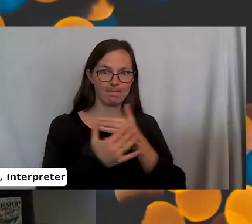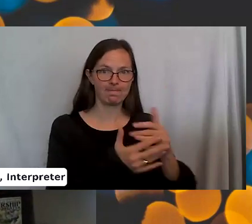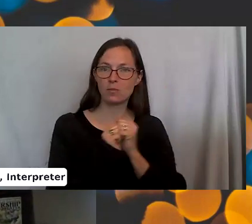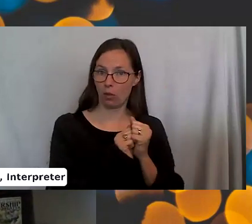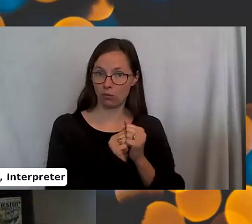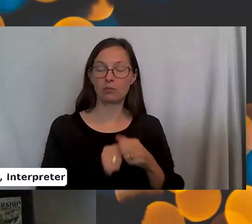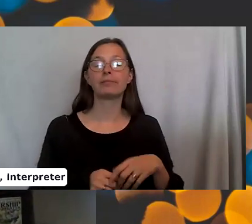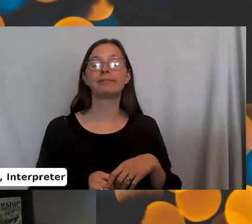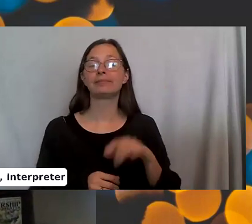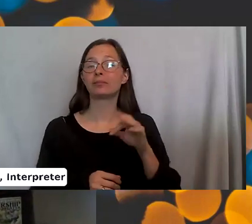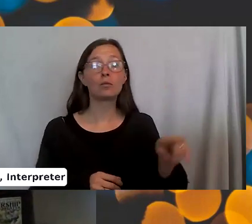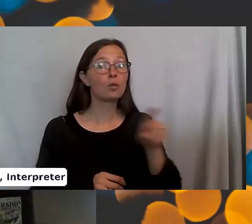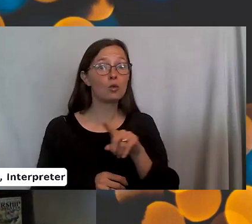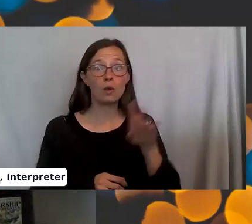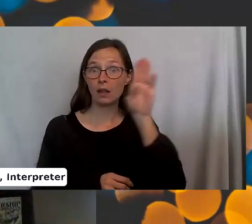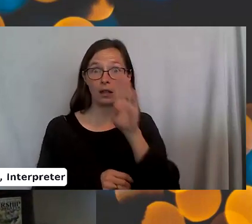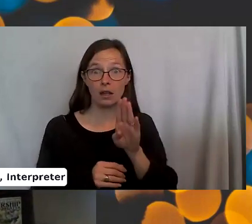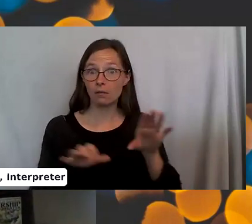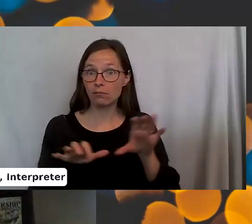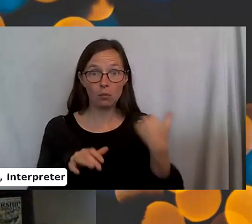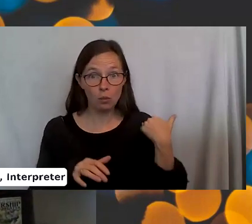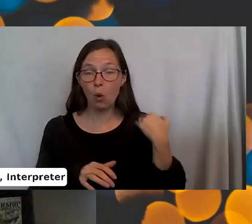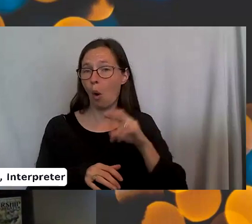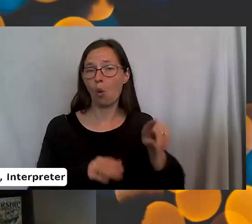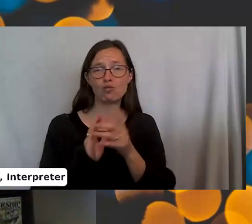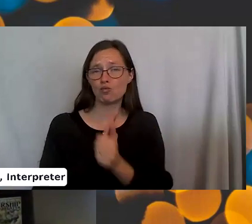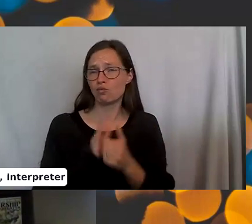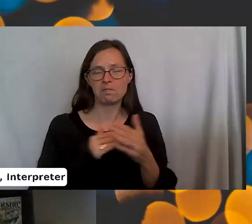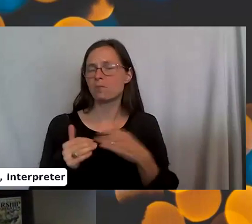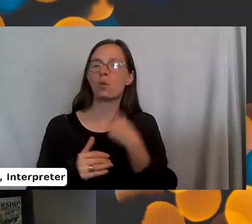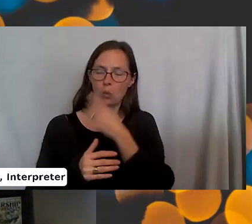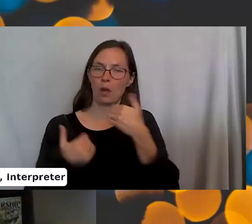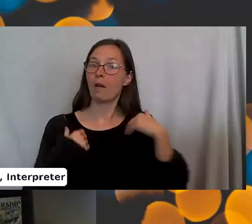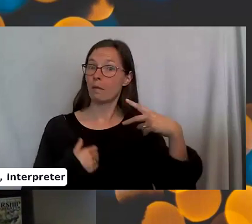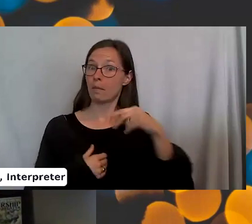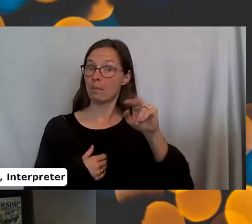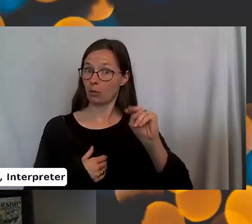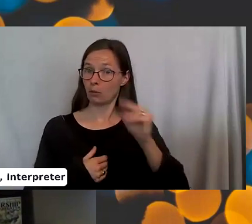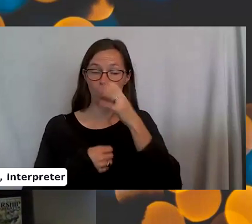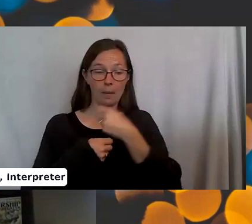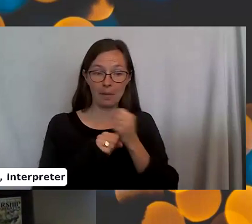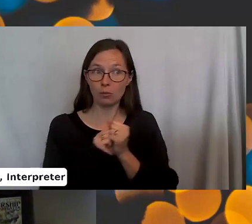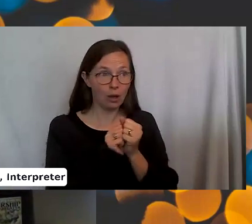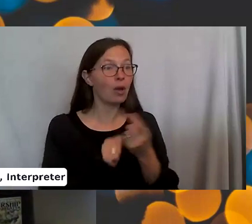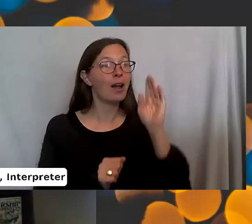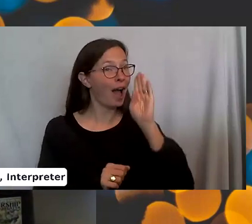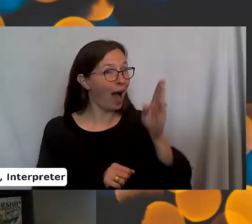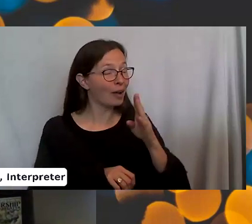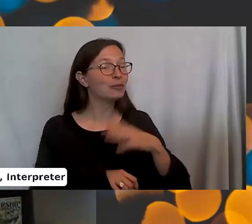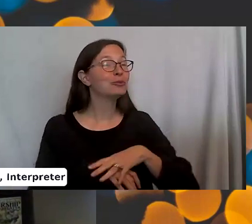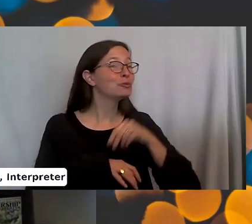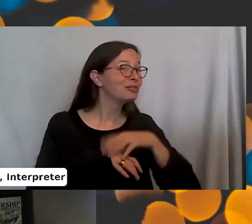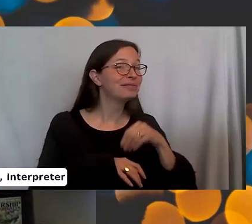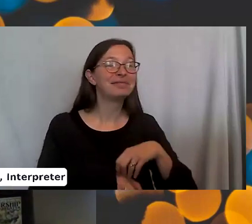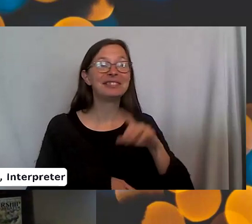a pro knitter, we're just going to, we're going to get a pattern. We're going to make something together. And it's going to be a lot of fun. Hello, Sweden, DC, Netherlands.